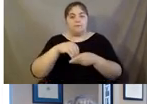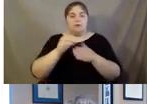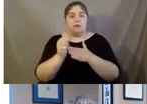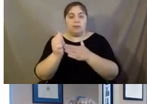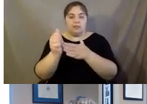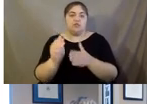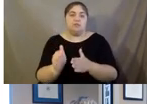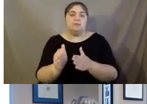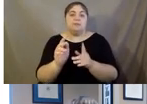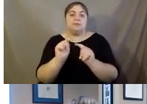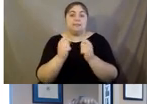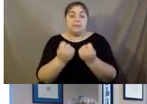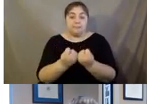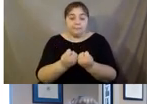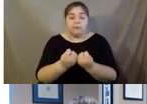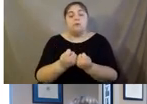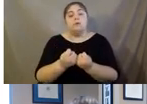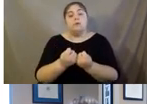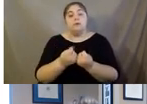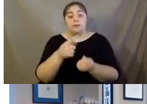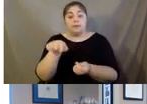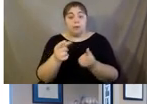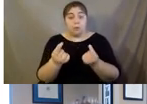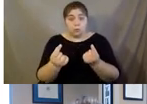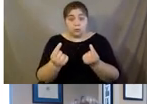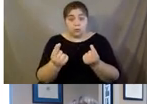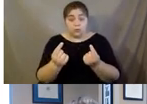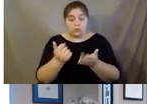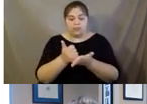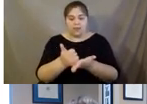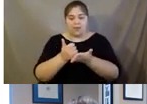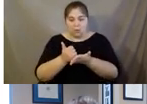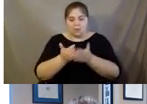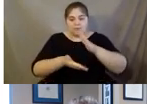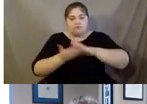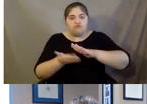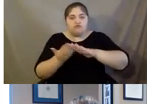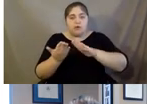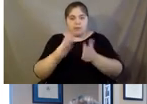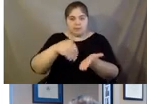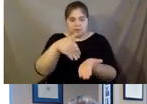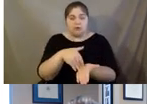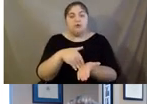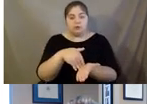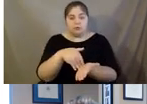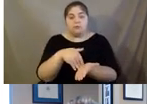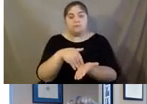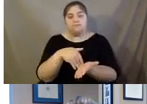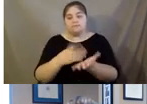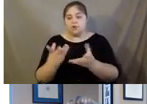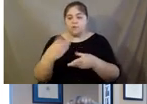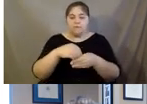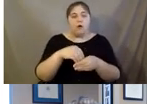team leaders. And so they help us actually run the center and sit at our